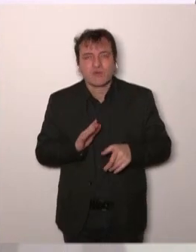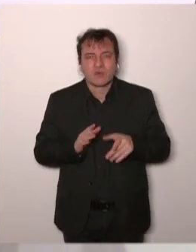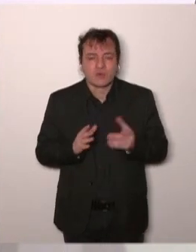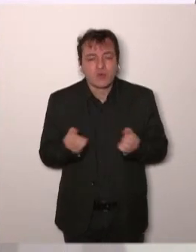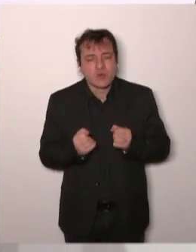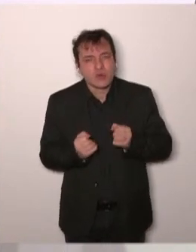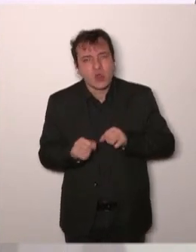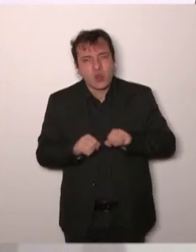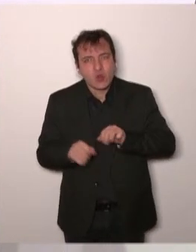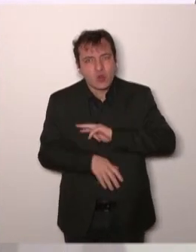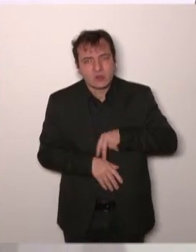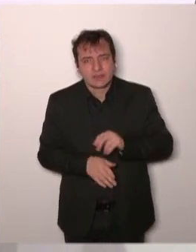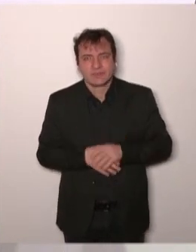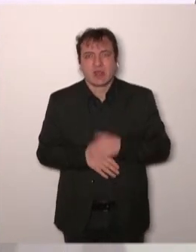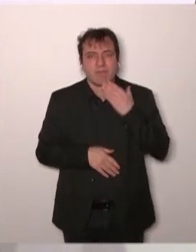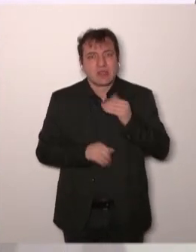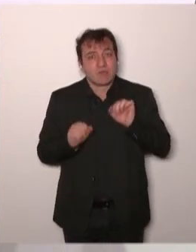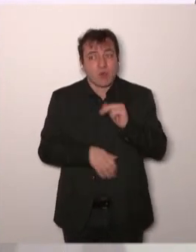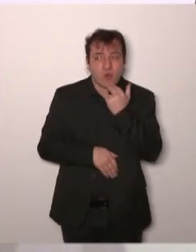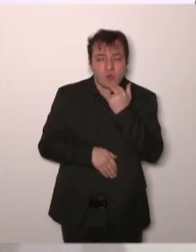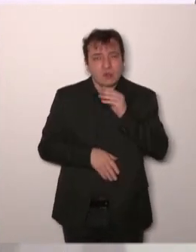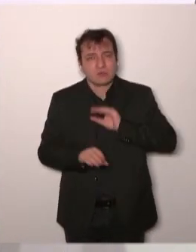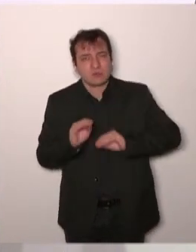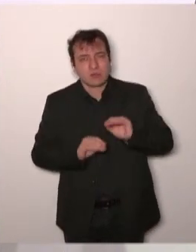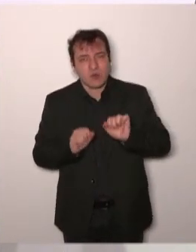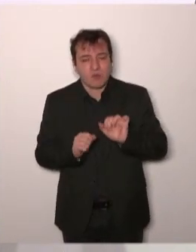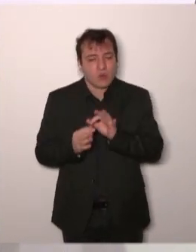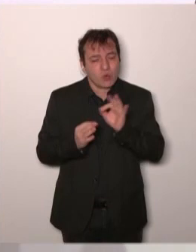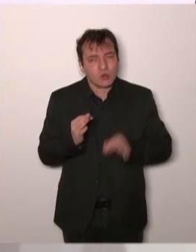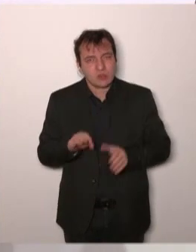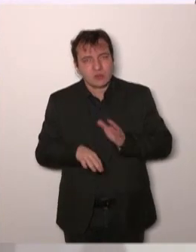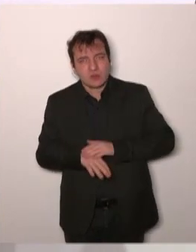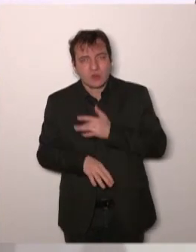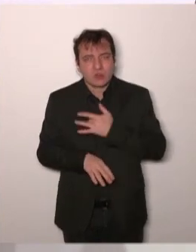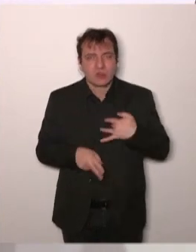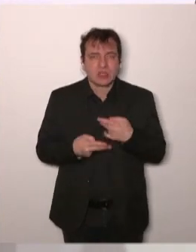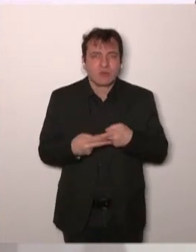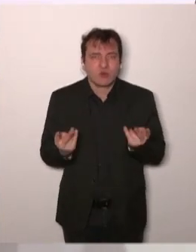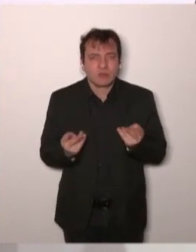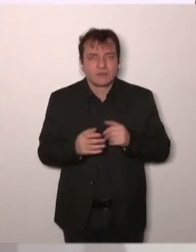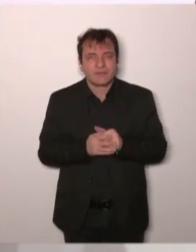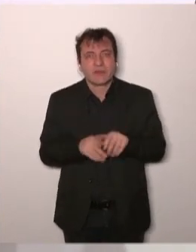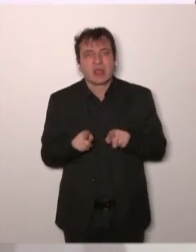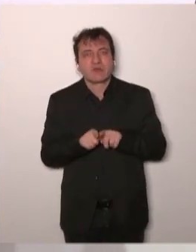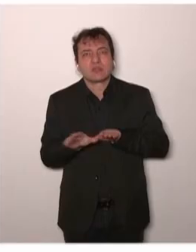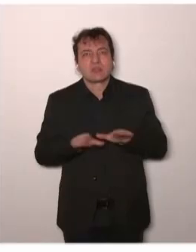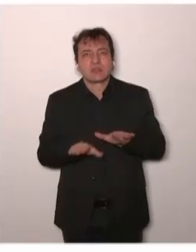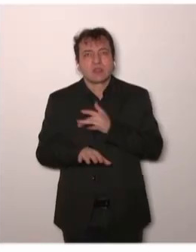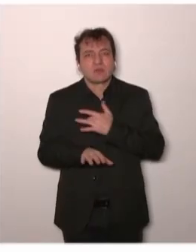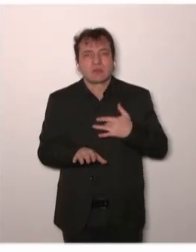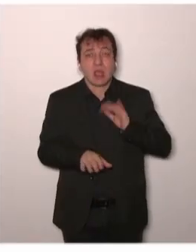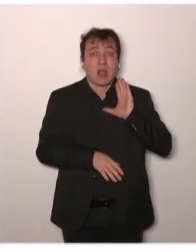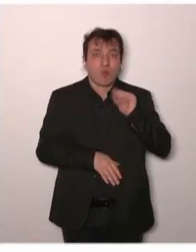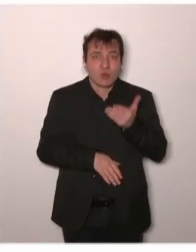may have an impact on public health and on healthcare system, and what we have tried to do, and, of course, it needs, of course, full research on health